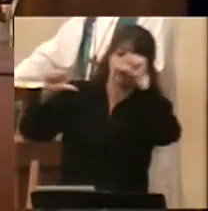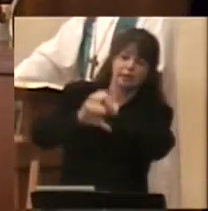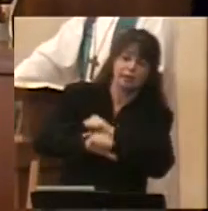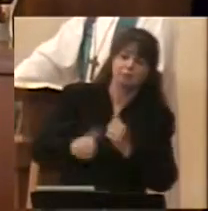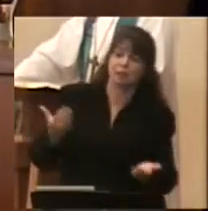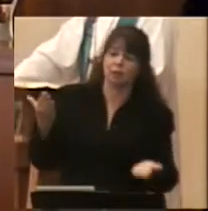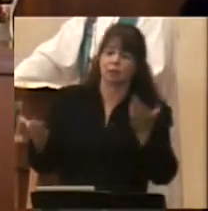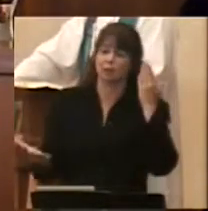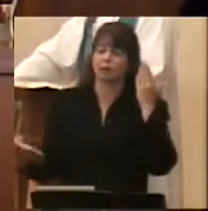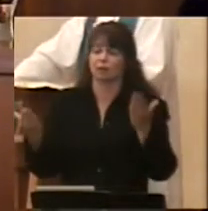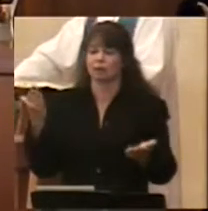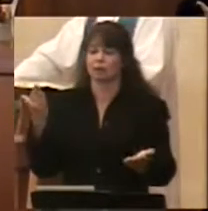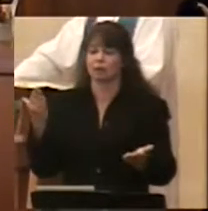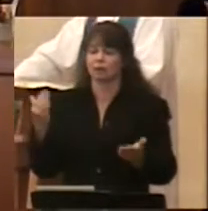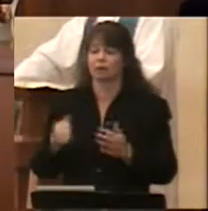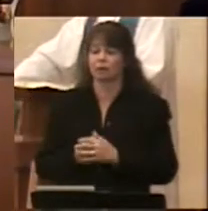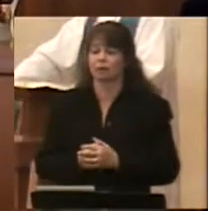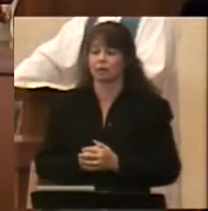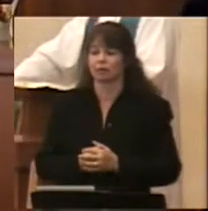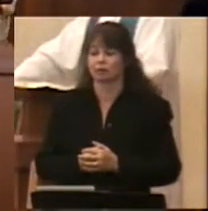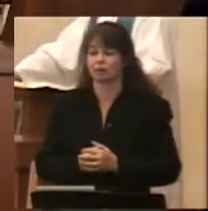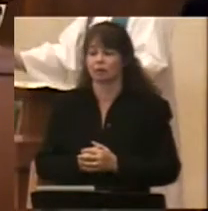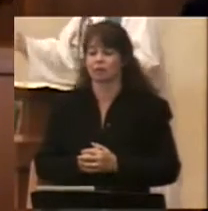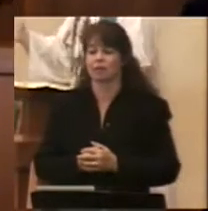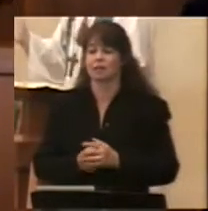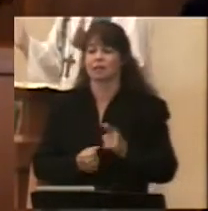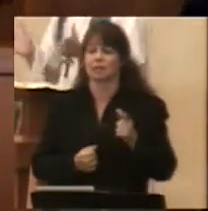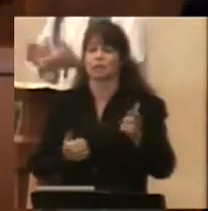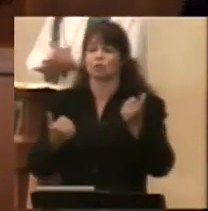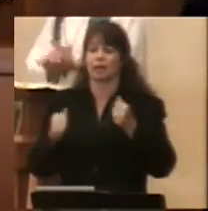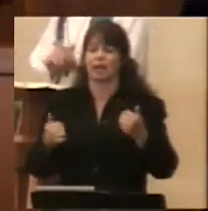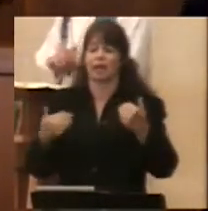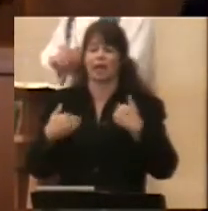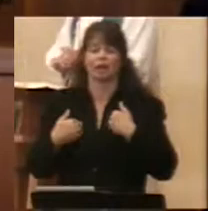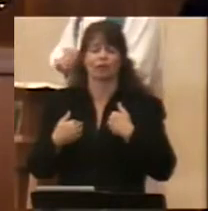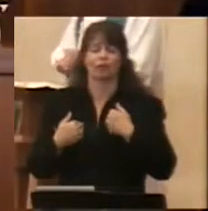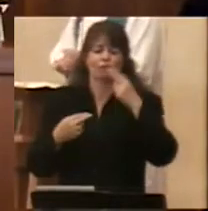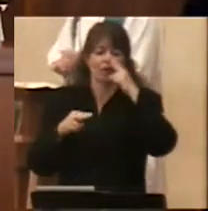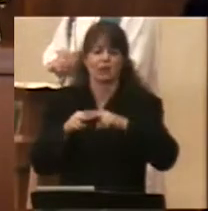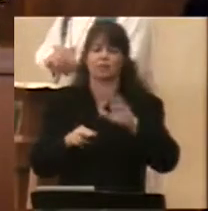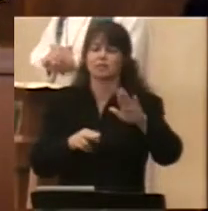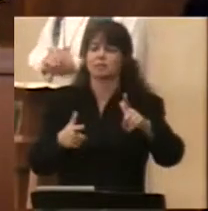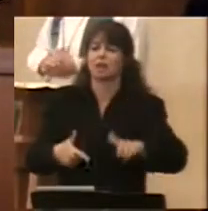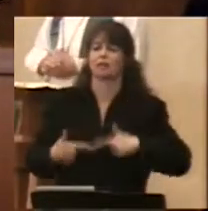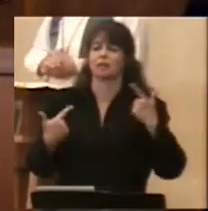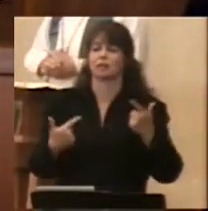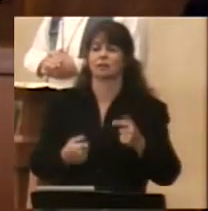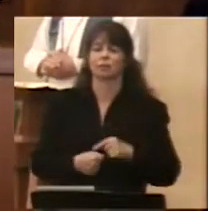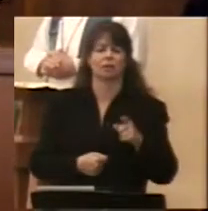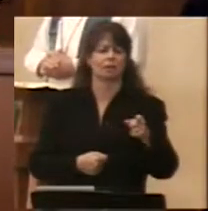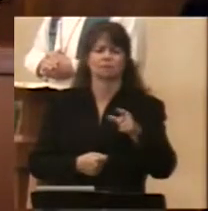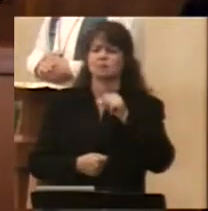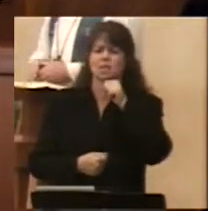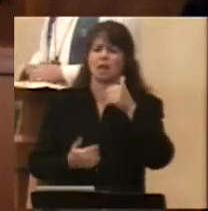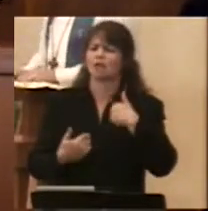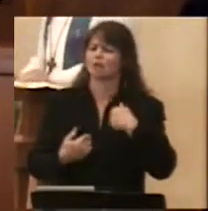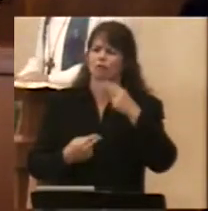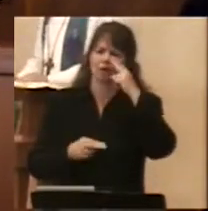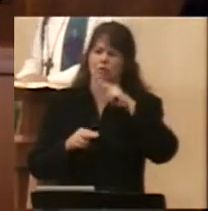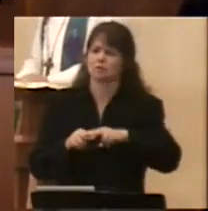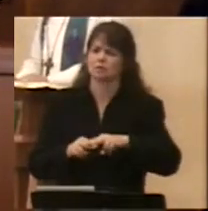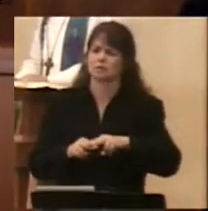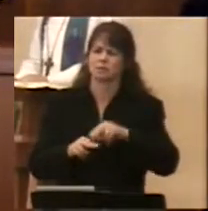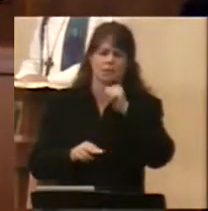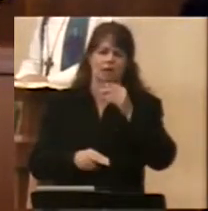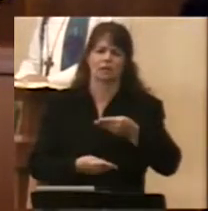perhaps, to lay hold of the folly during the few days of life. And he said, did not work. It did not bring